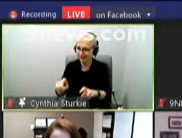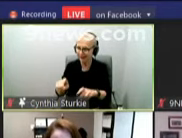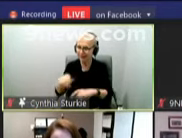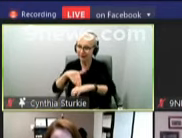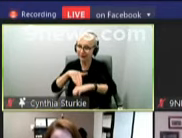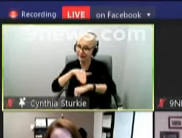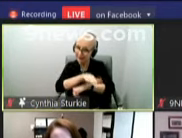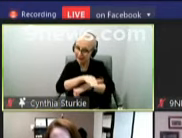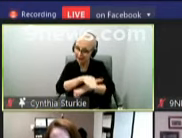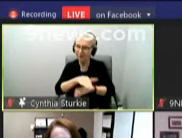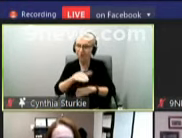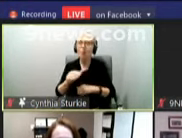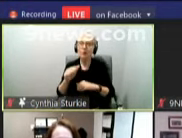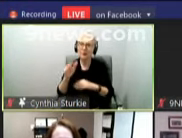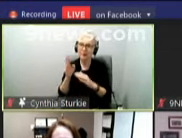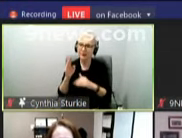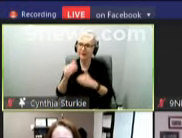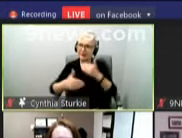Next slide, please.